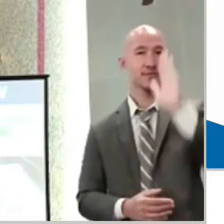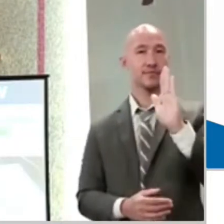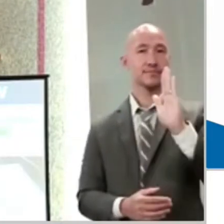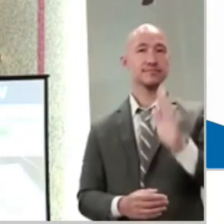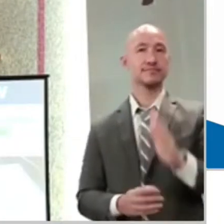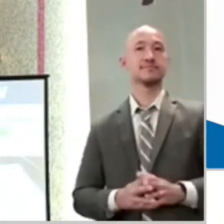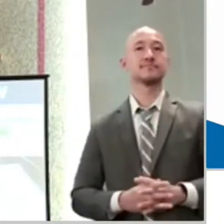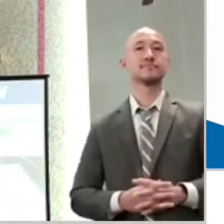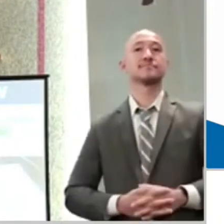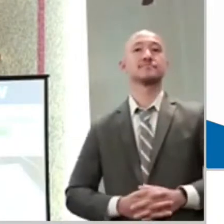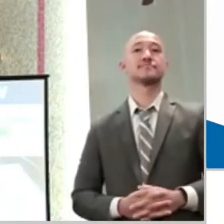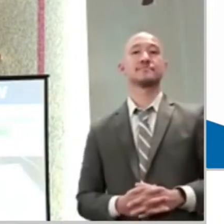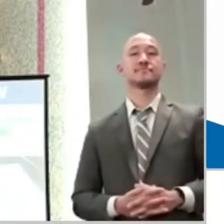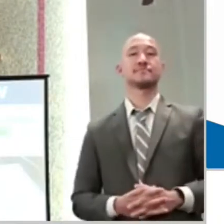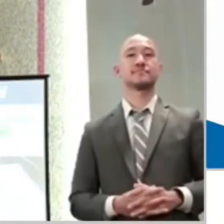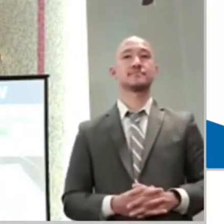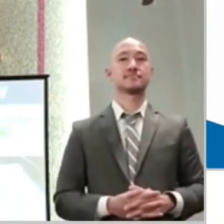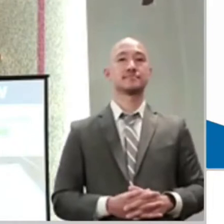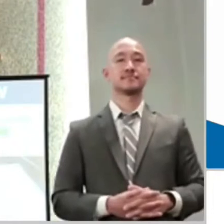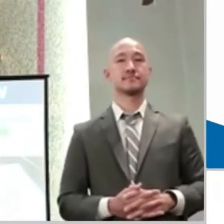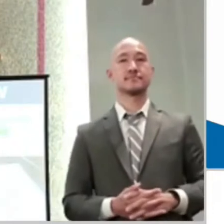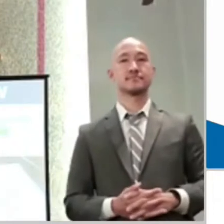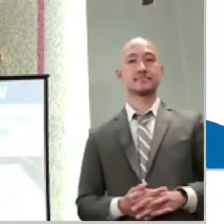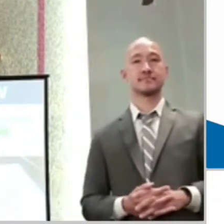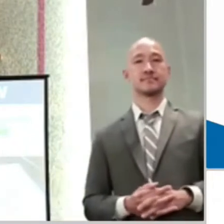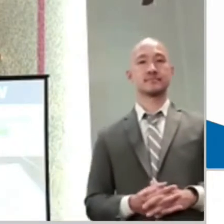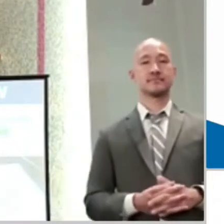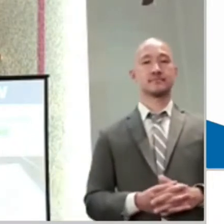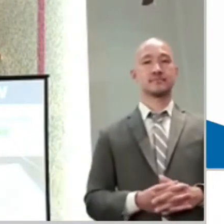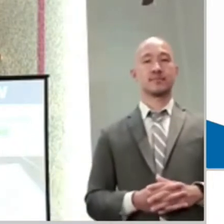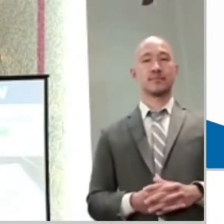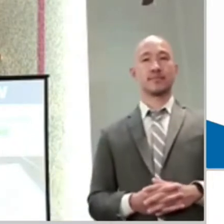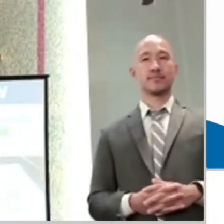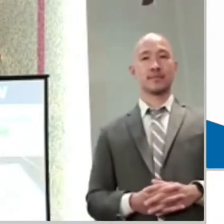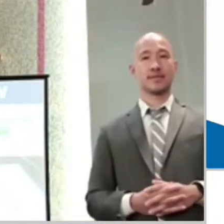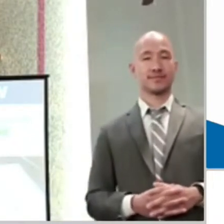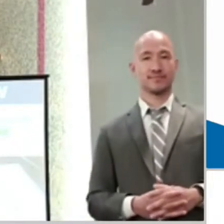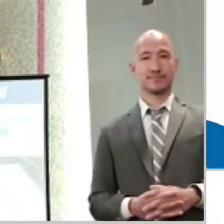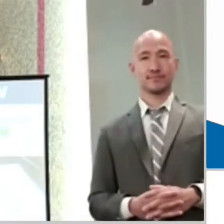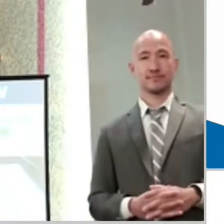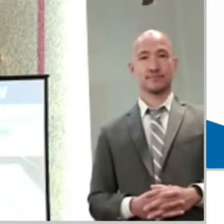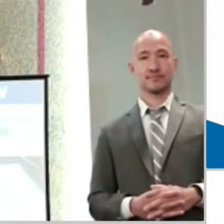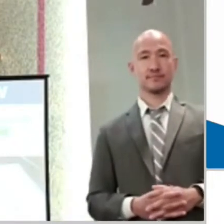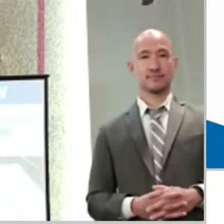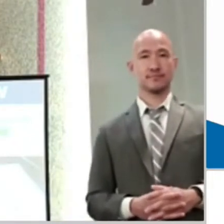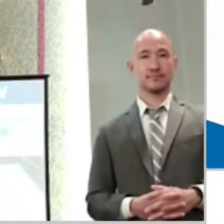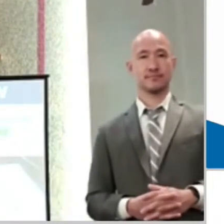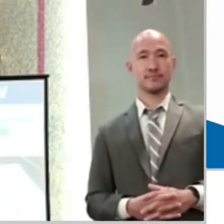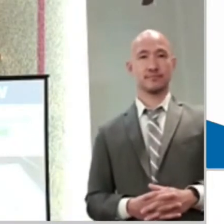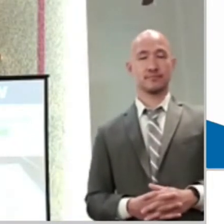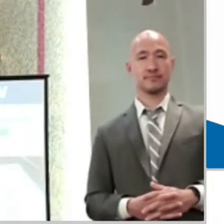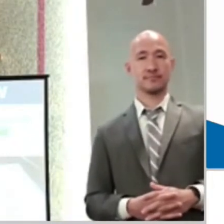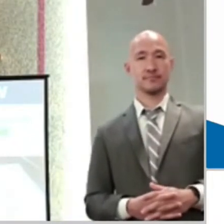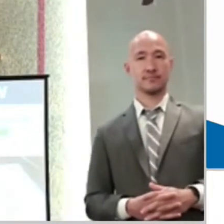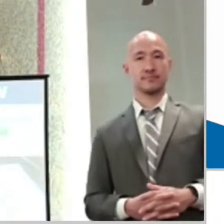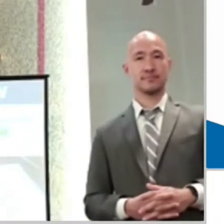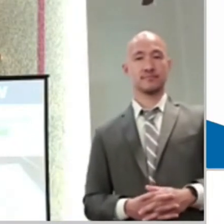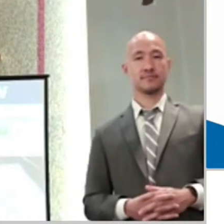cookie cutter. And that's the difference. That's what Jesus is highlighting here.